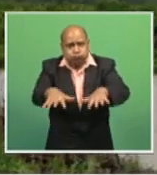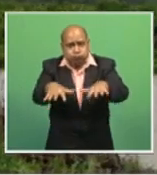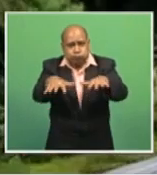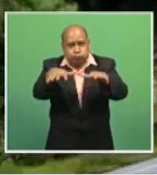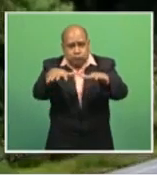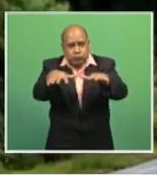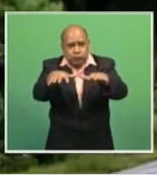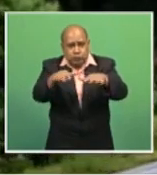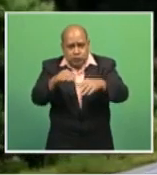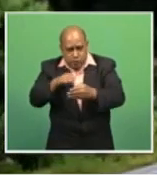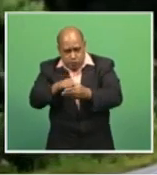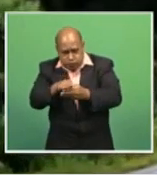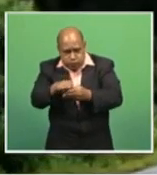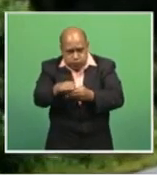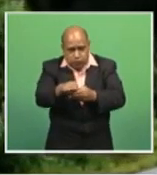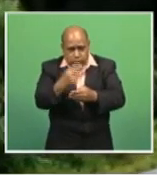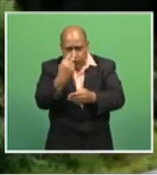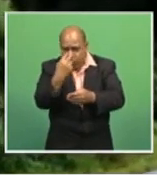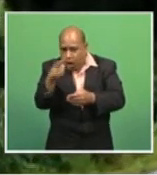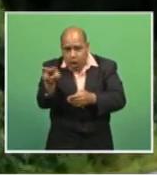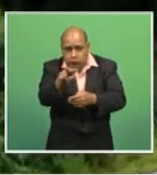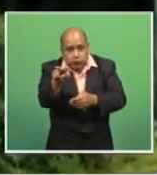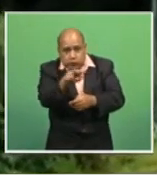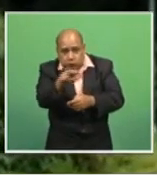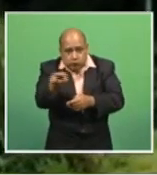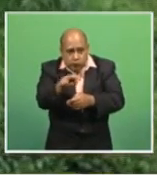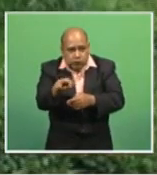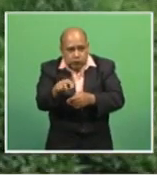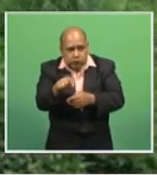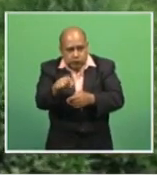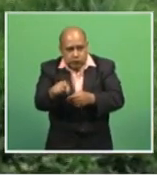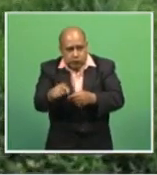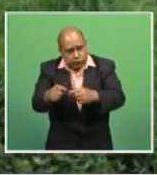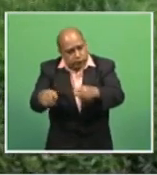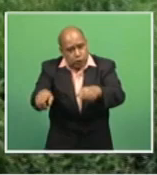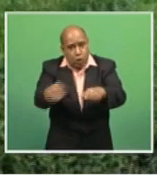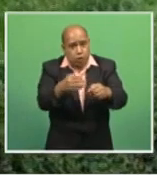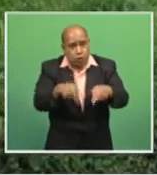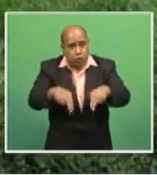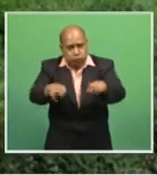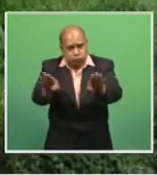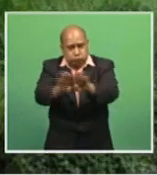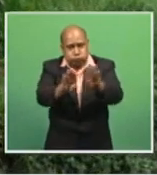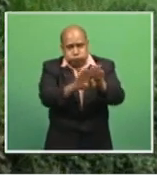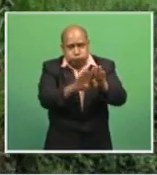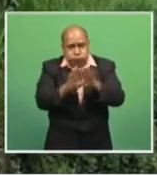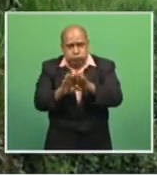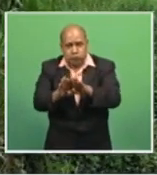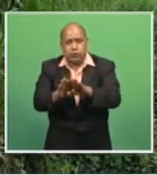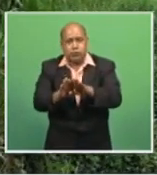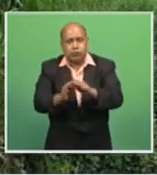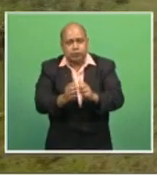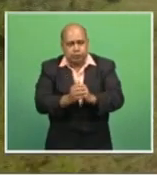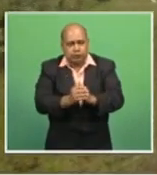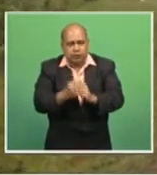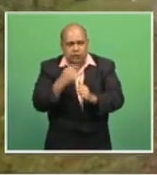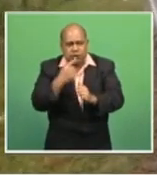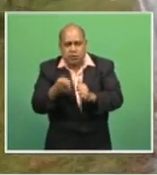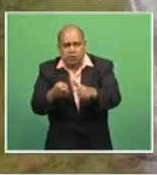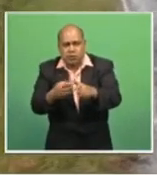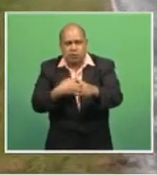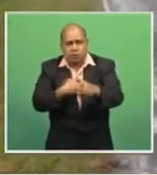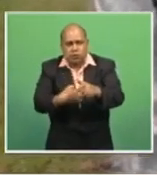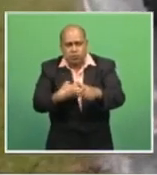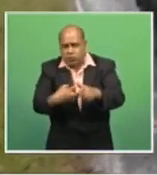situation to determine if roads need to close during flash flooding. Moore says several roads continue to be affected